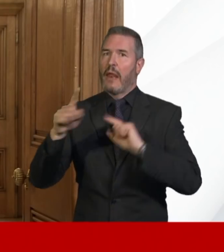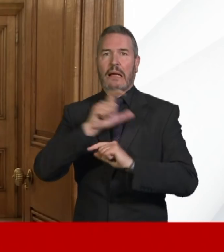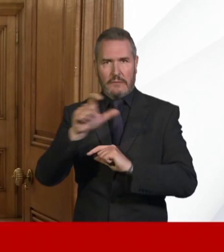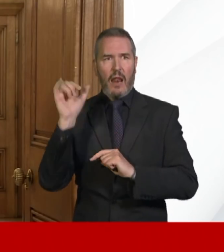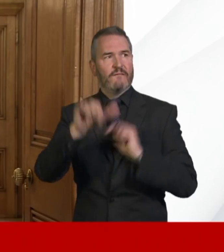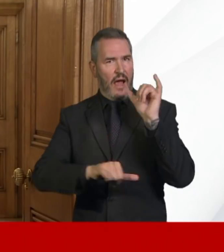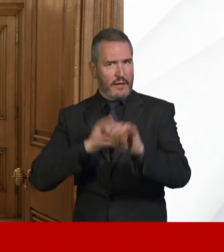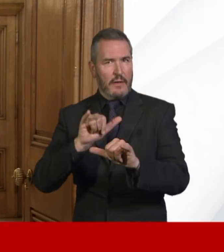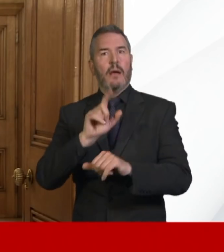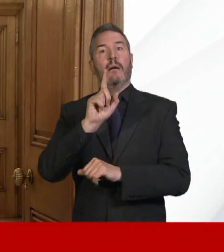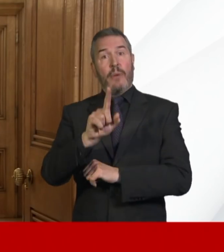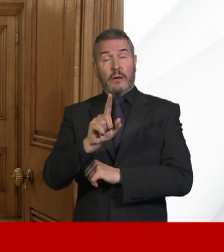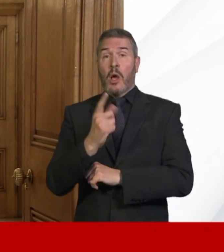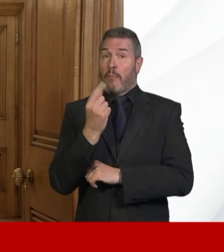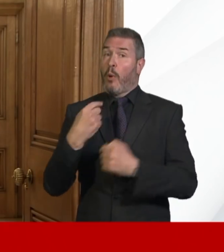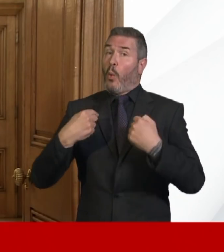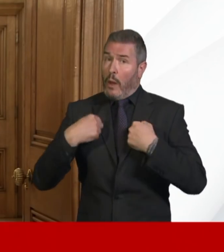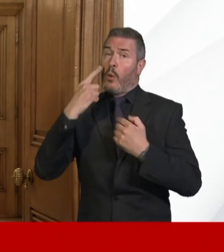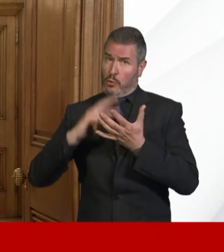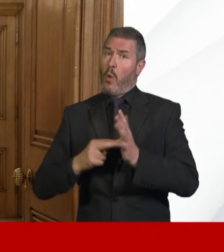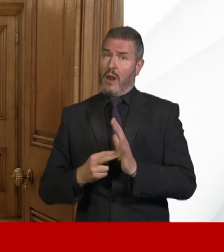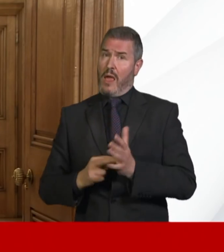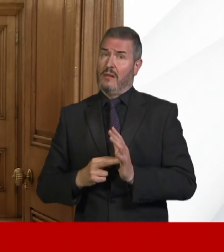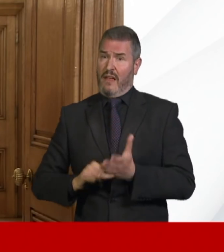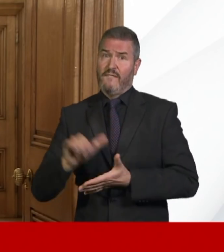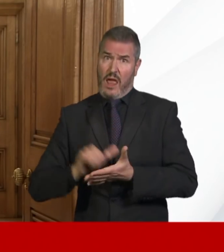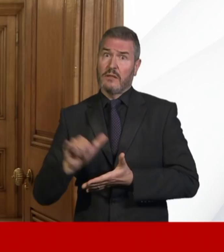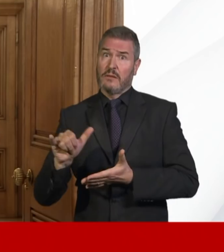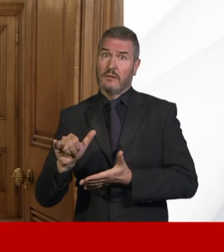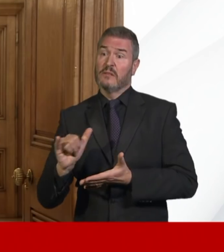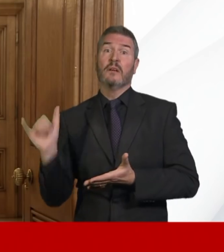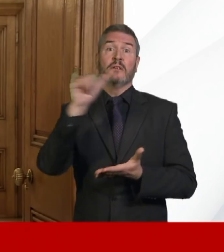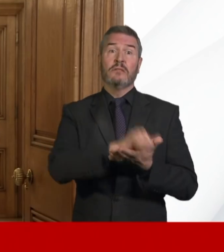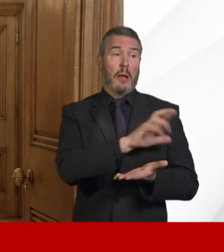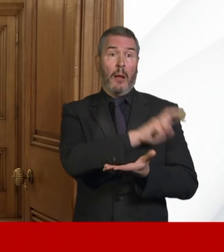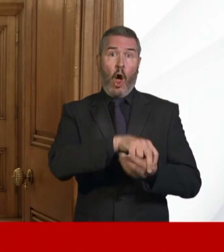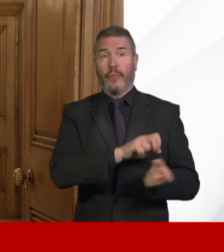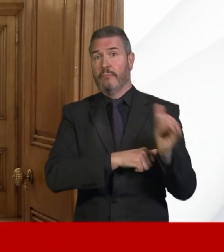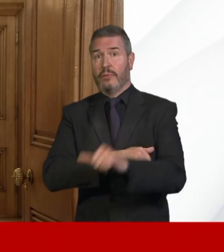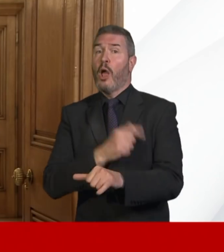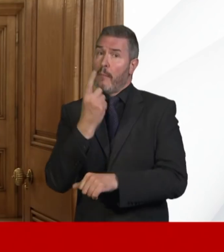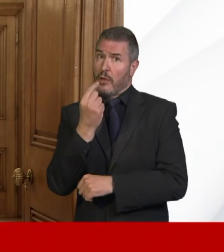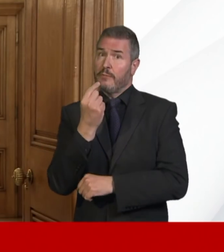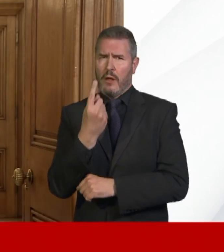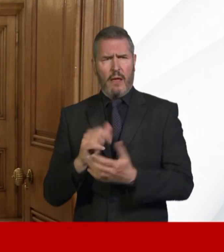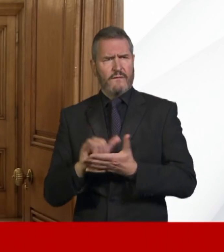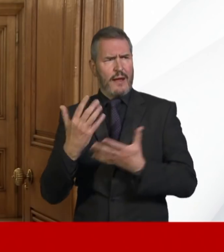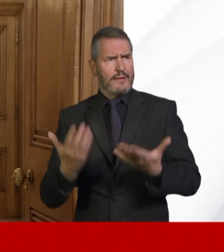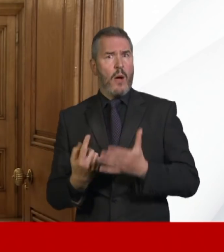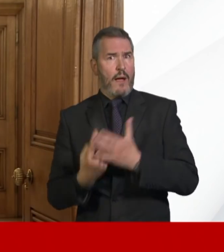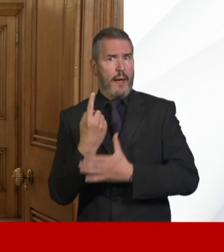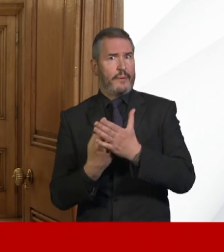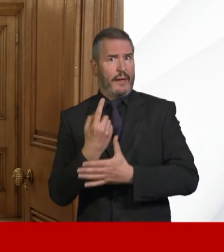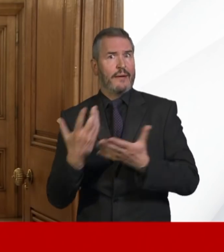We haven't ruled out repatriation flights, and we are doing those in some cases. There is a flight ongoing at the moment, for